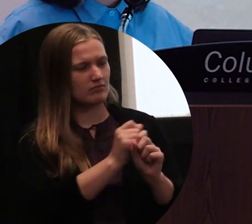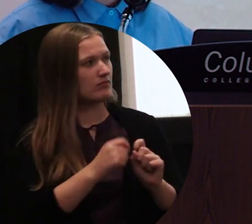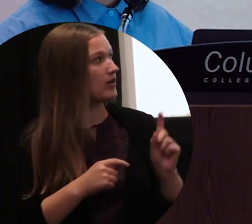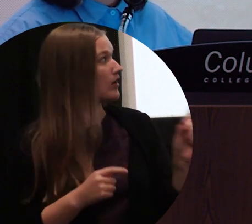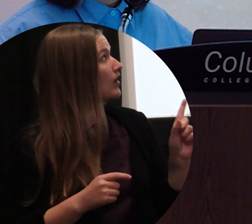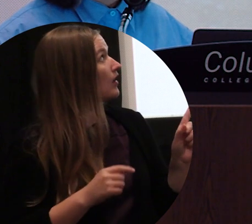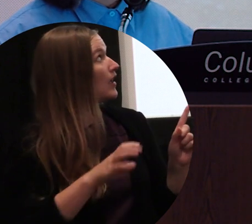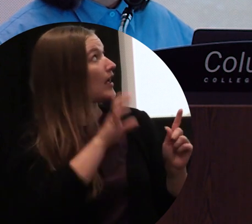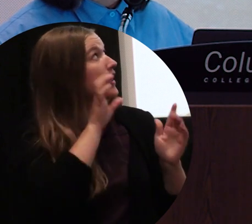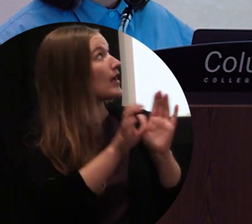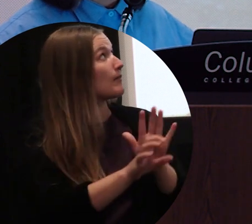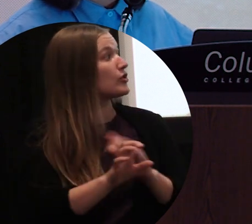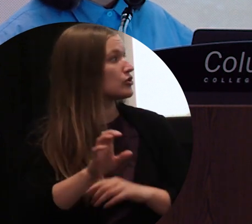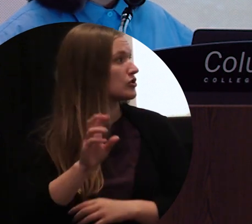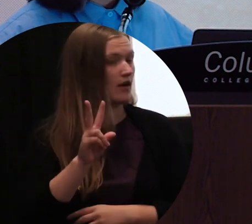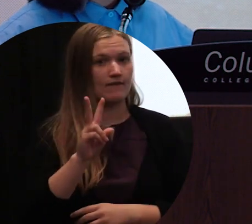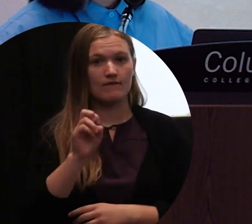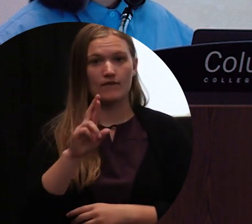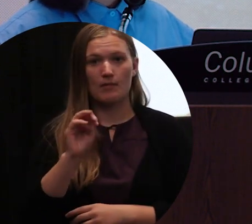Vermont that's used here as well.